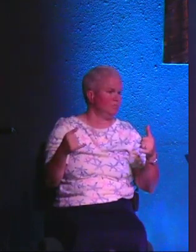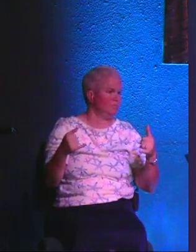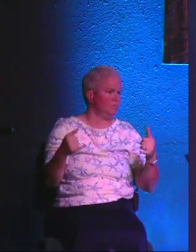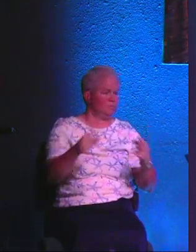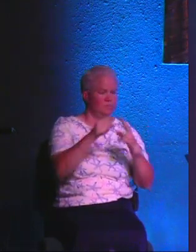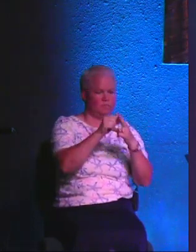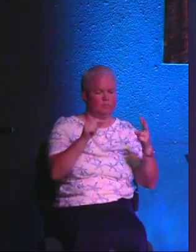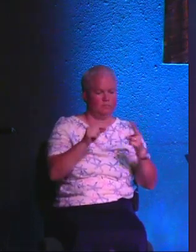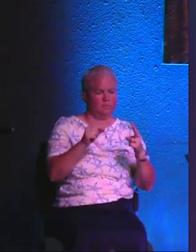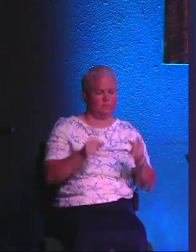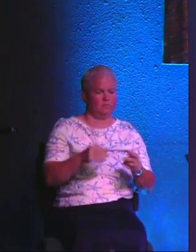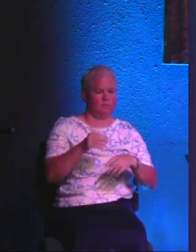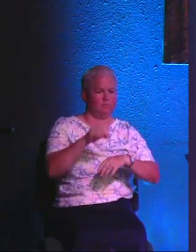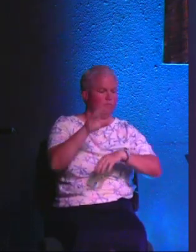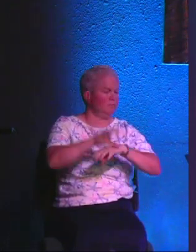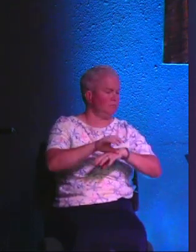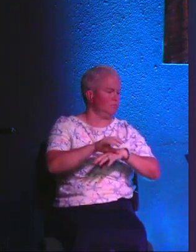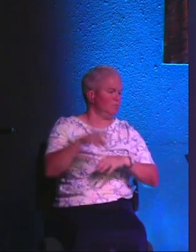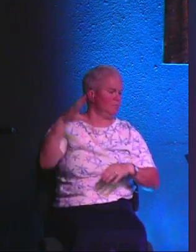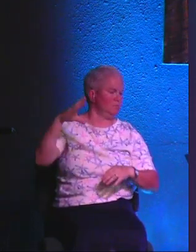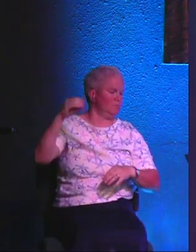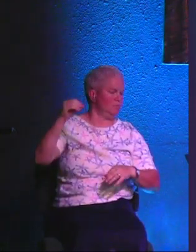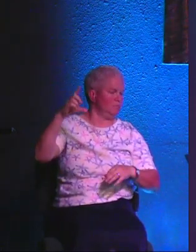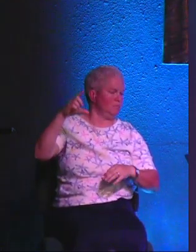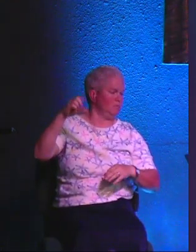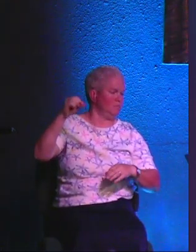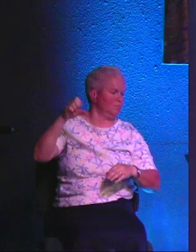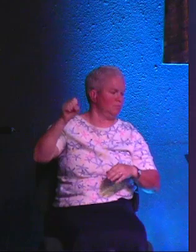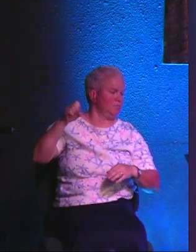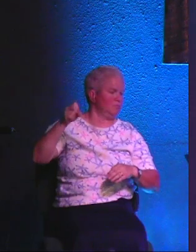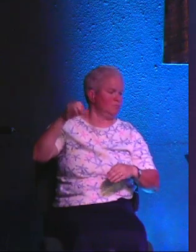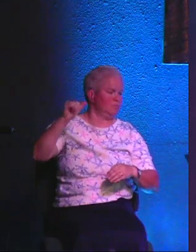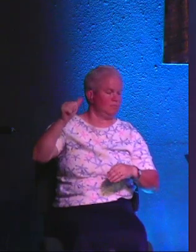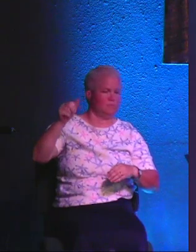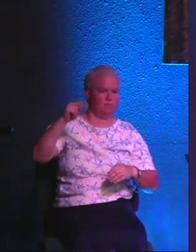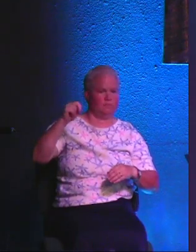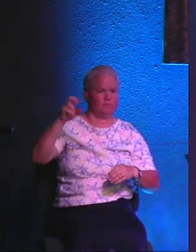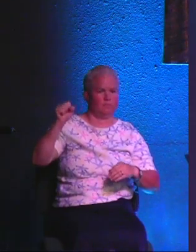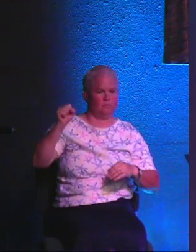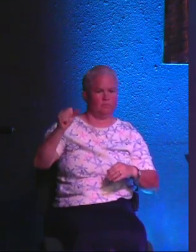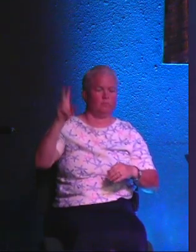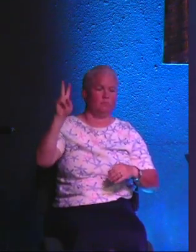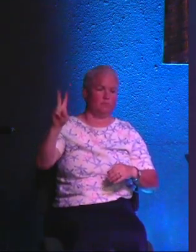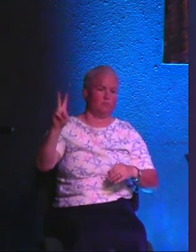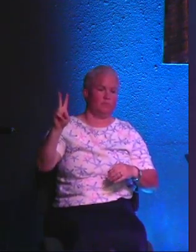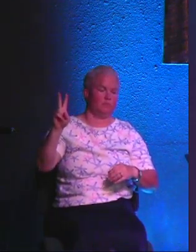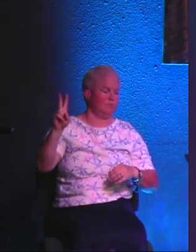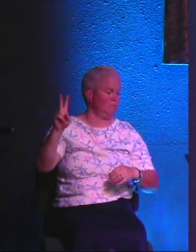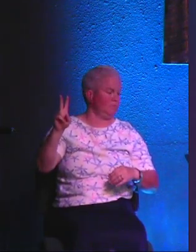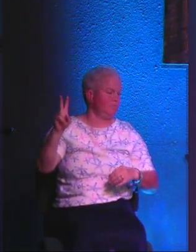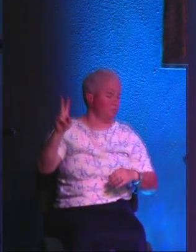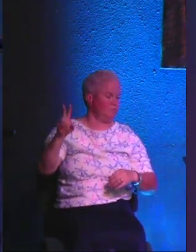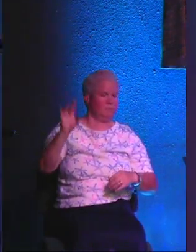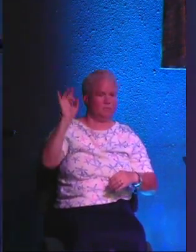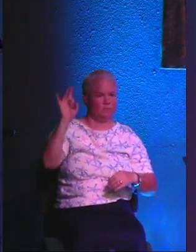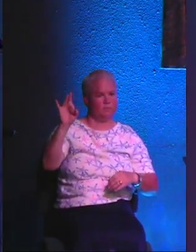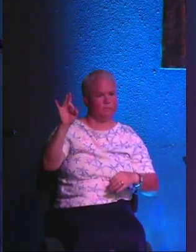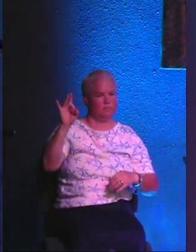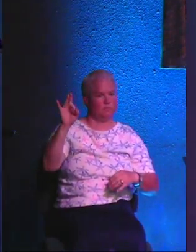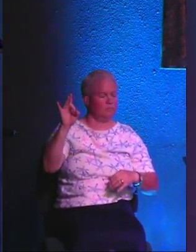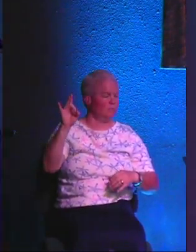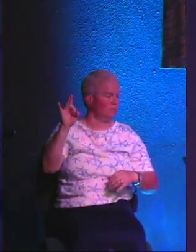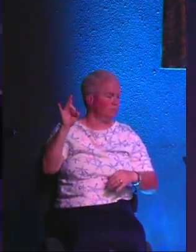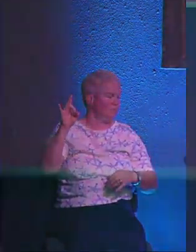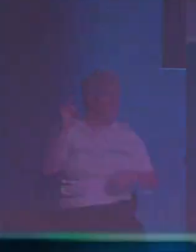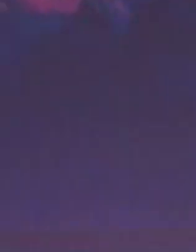bring your Bible to church, turn with me to Colossians chapter 2. Colossians chapter 2. We're going to start in verse